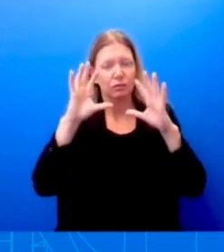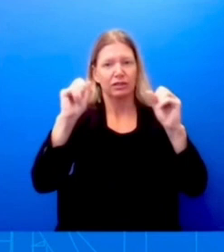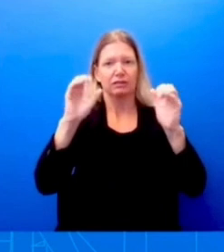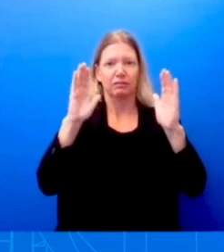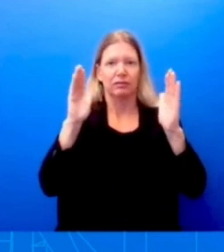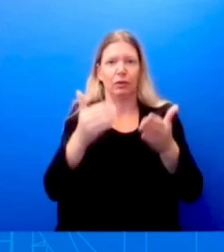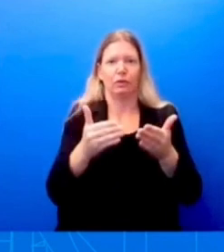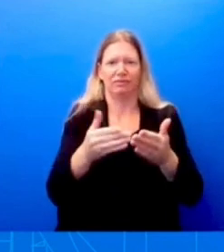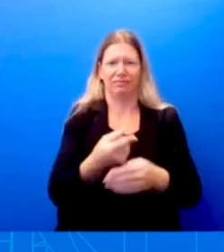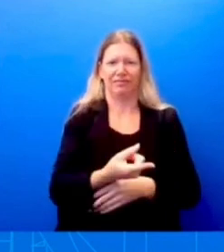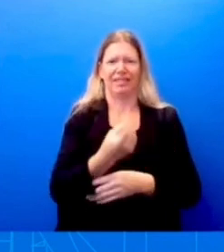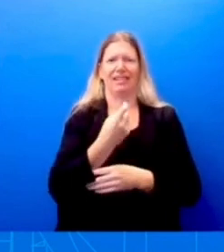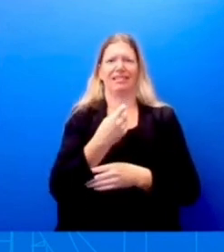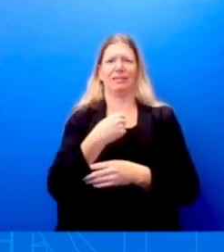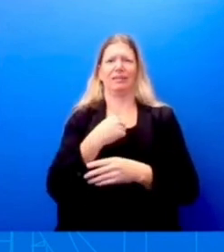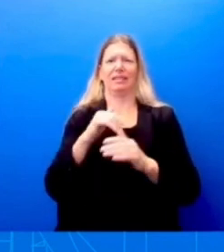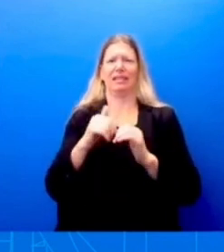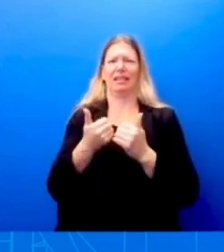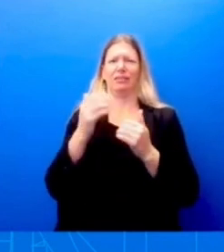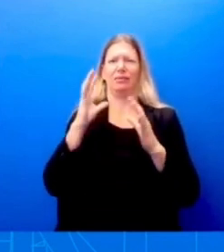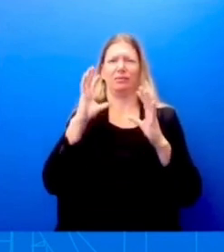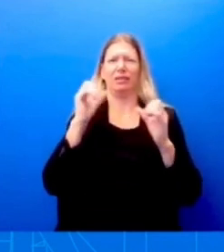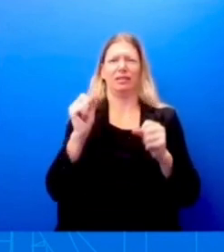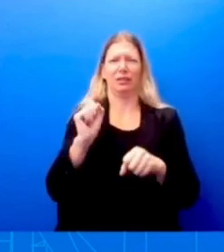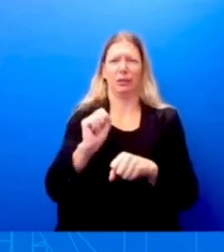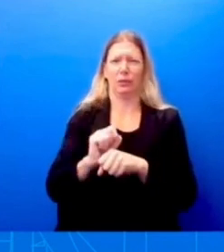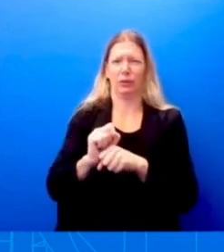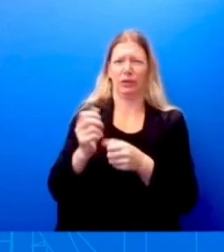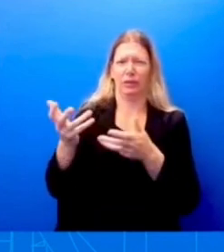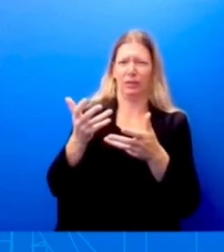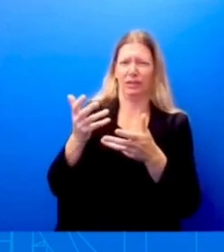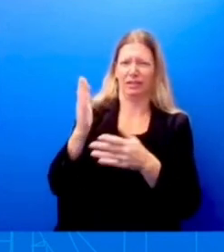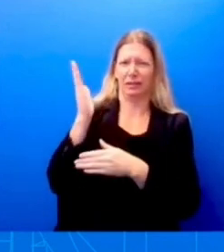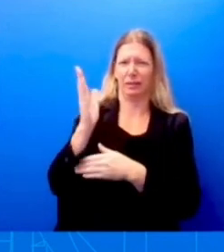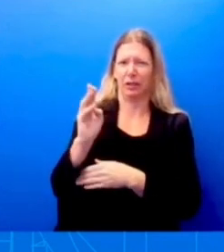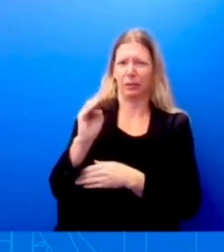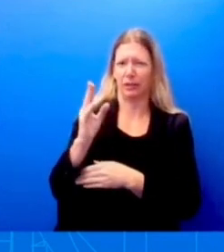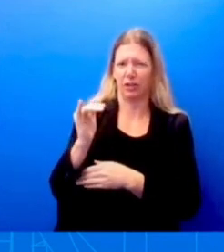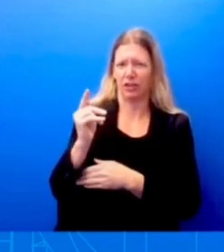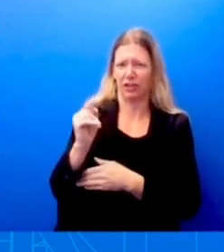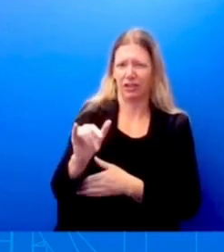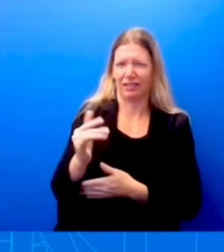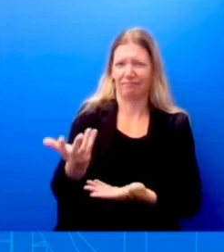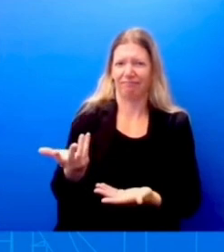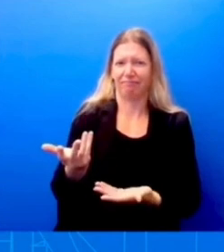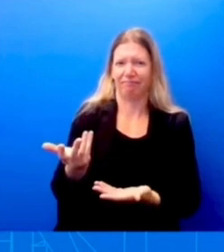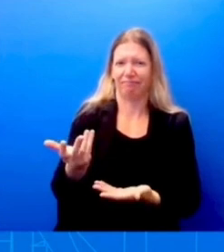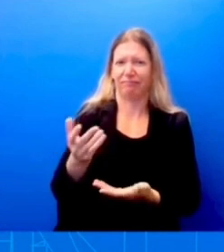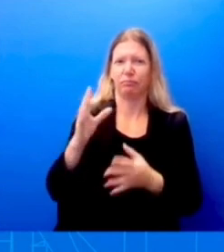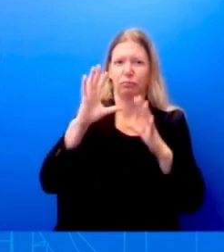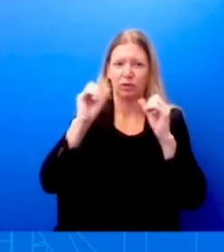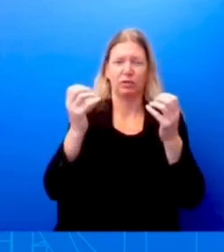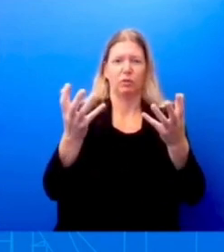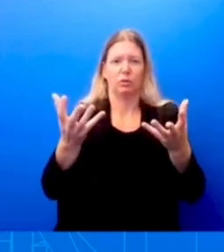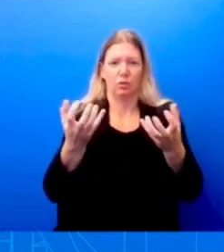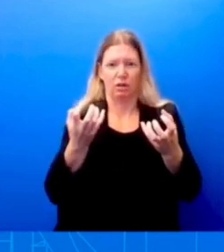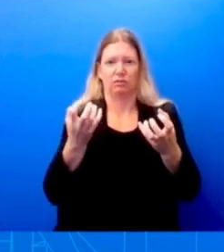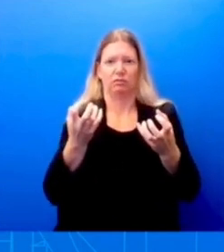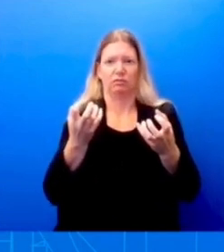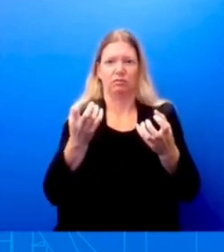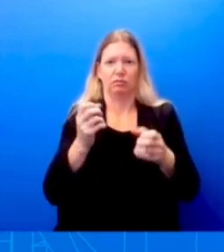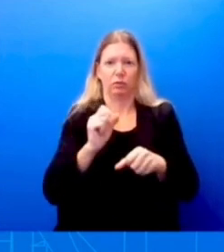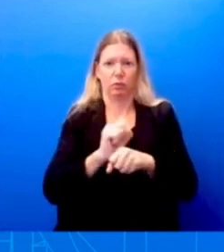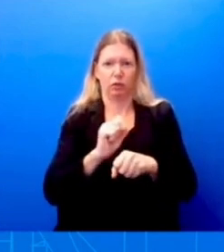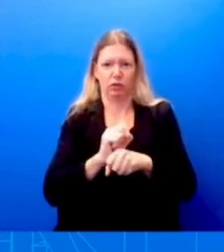with Speaker McCarthy? Look, this is a President who wants to work in a bipartisan way. And he has been able to do that, uh, as it